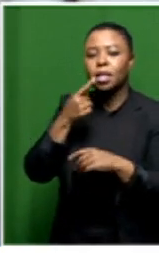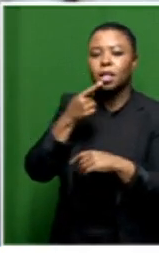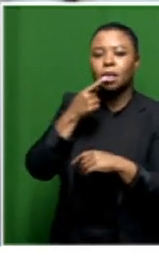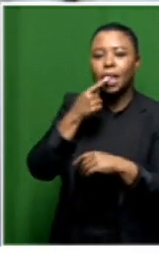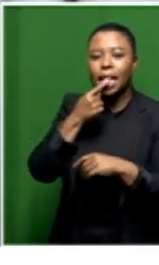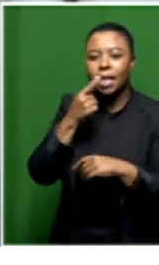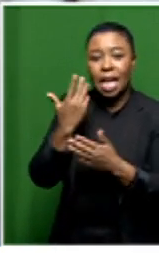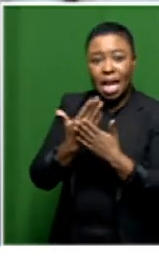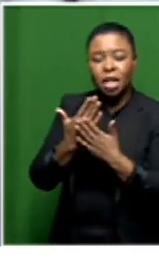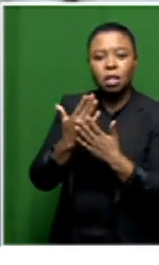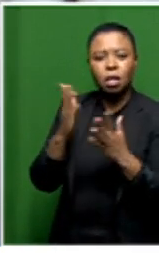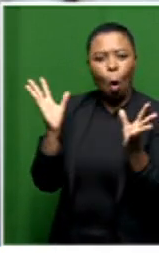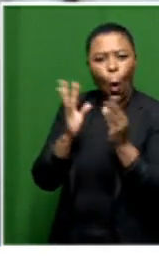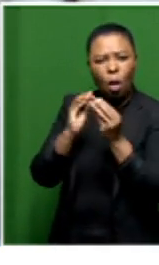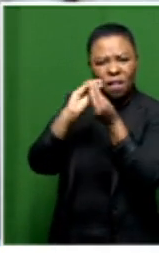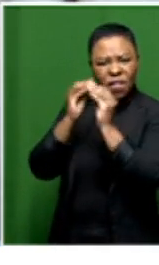altogether